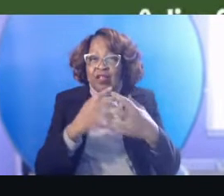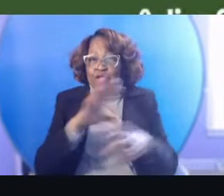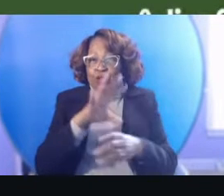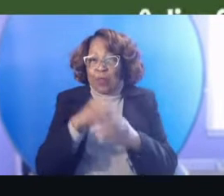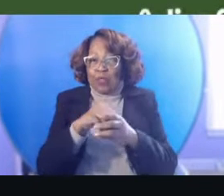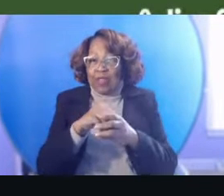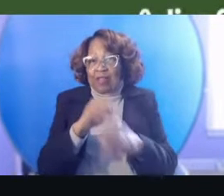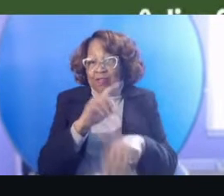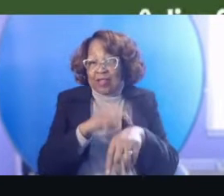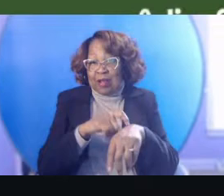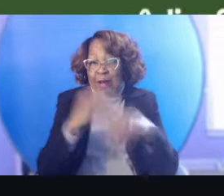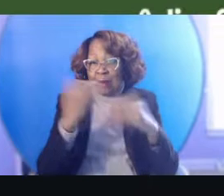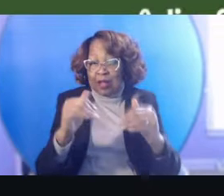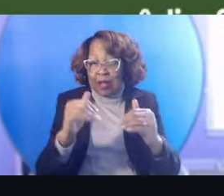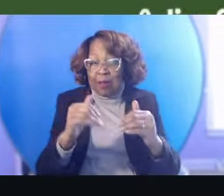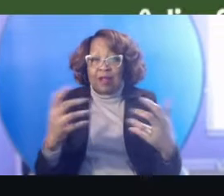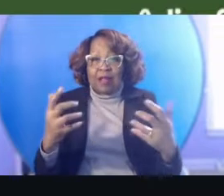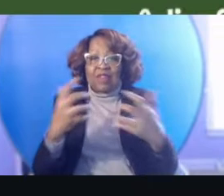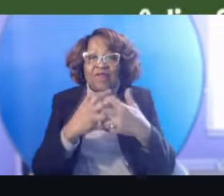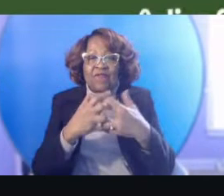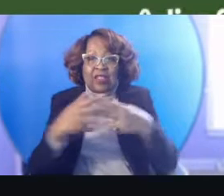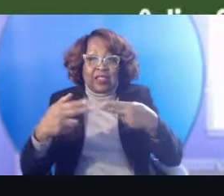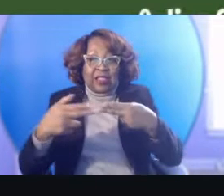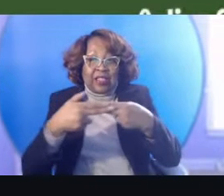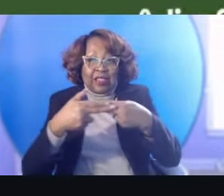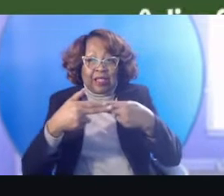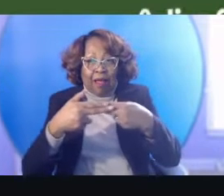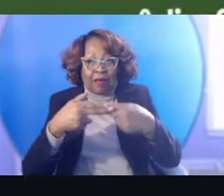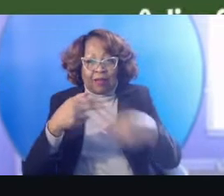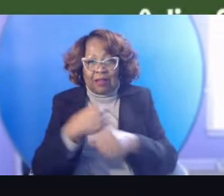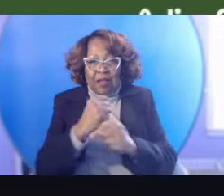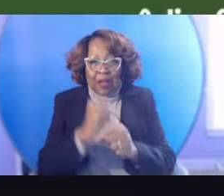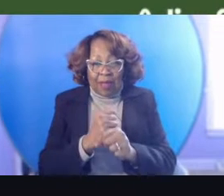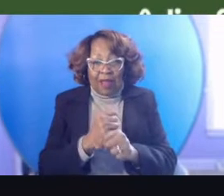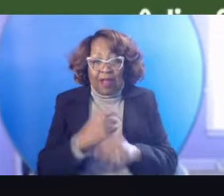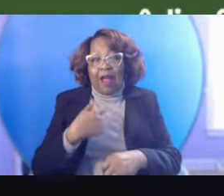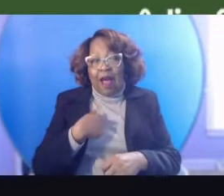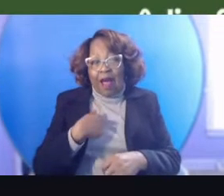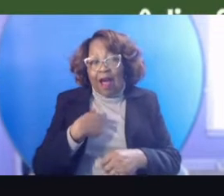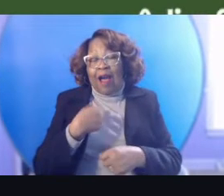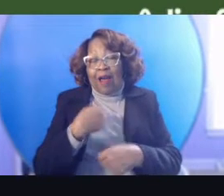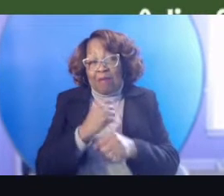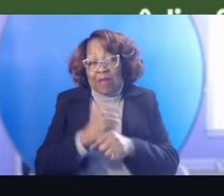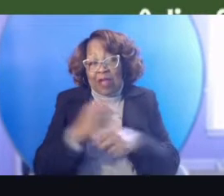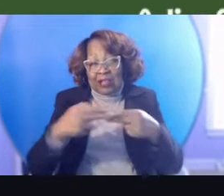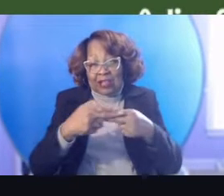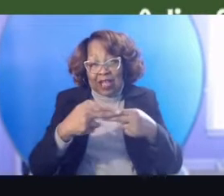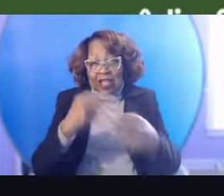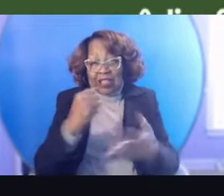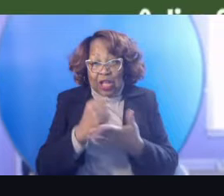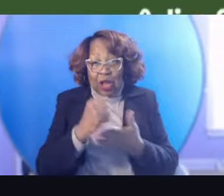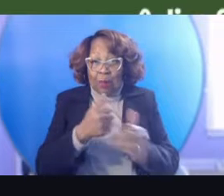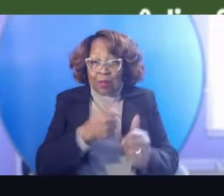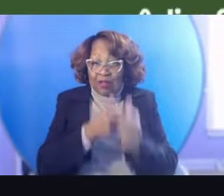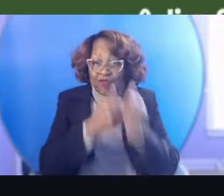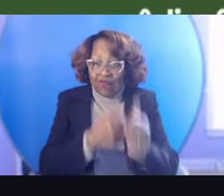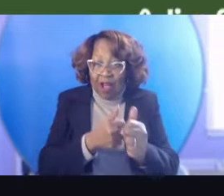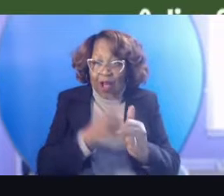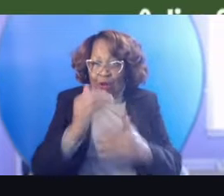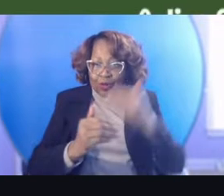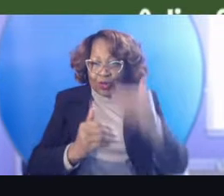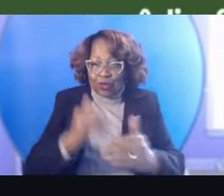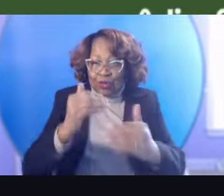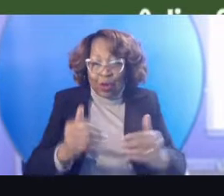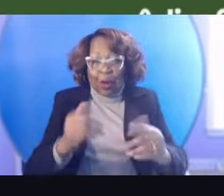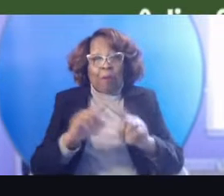it also fits the slides that I made. Essentially, I make slides to keep me on track. But I love a good story and